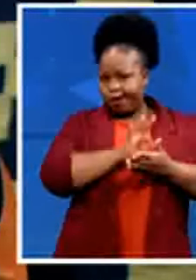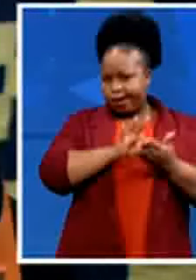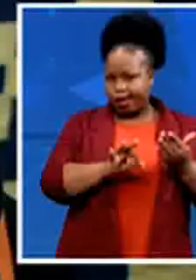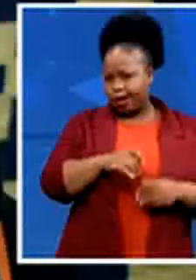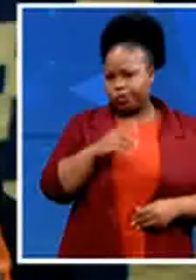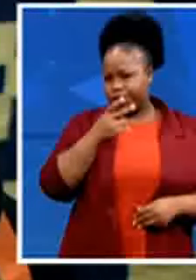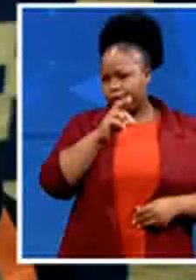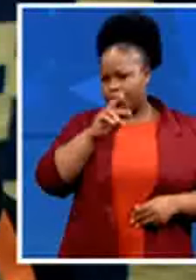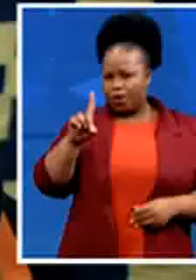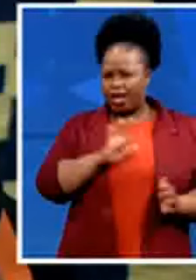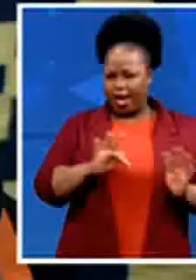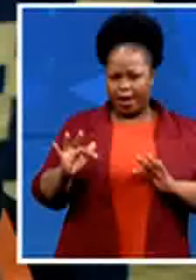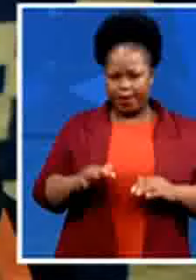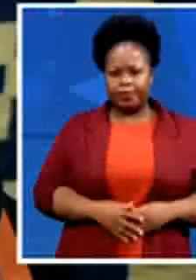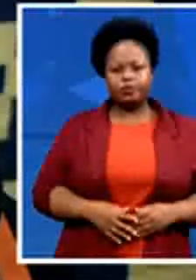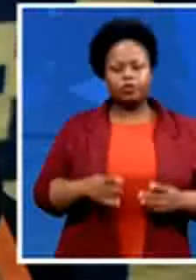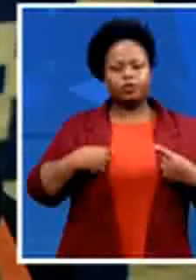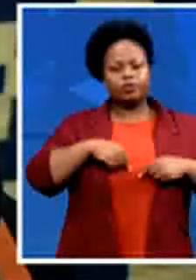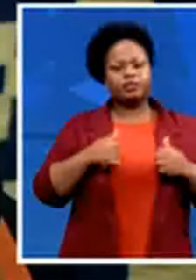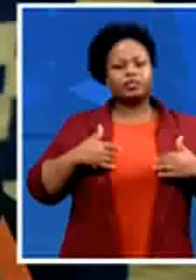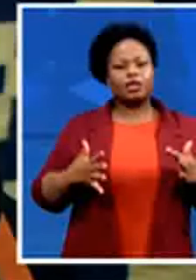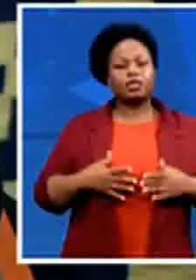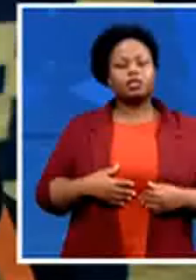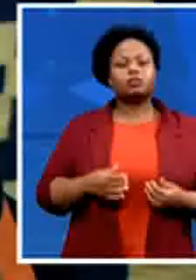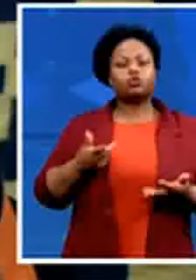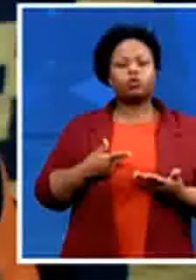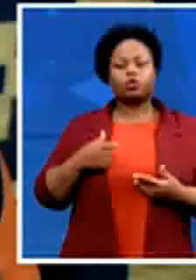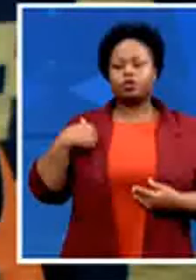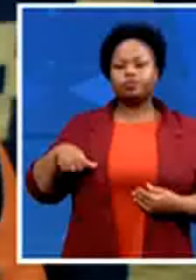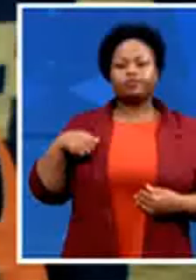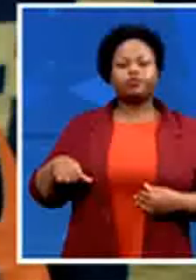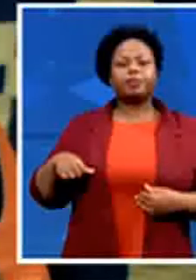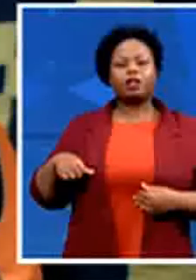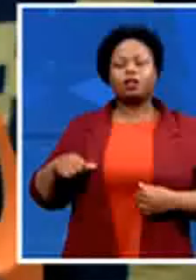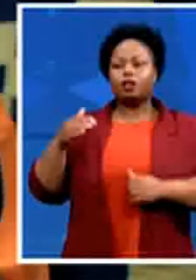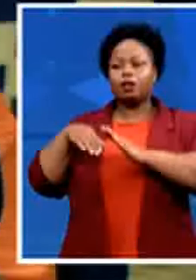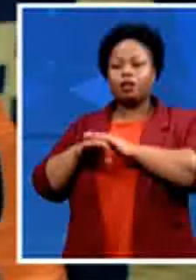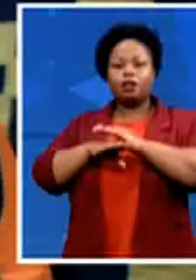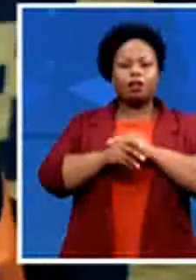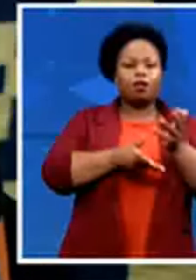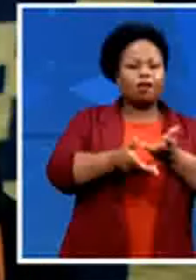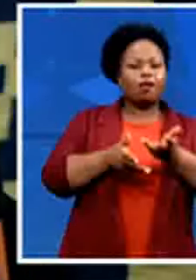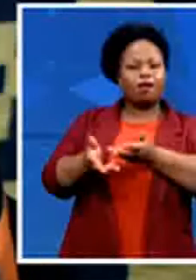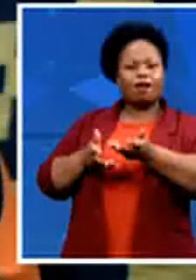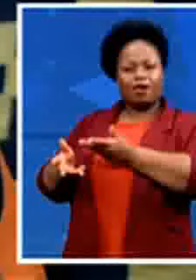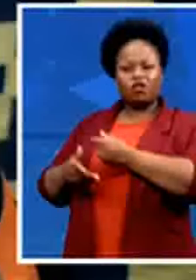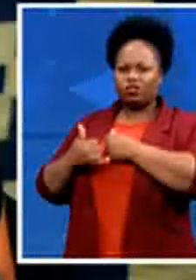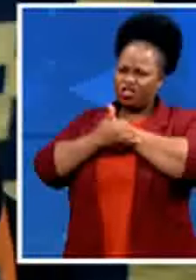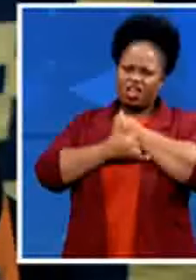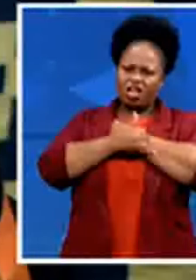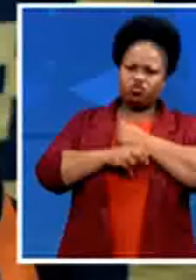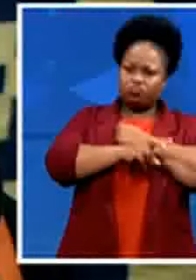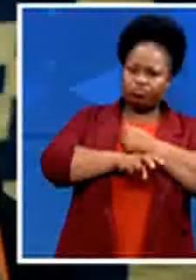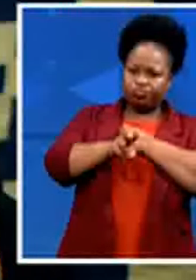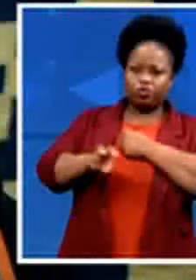participating in by elections across the country because we've seen a shifting of votes the voting